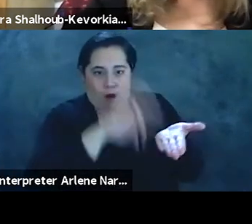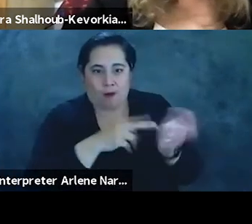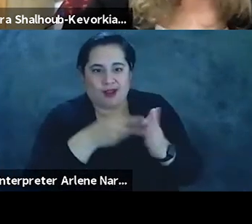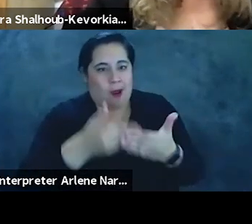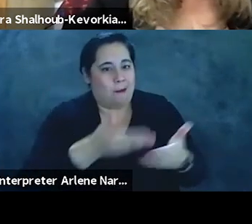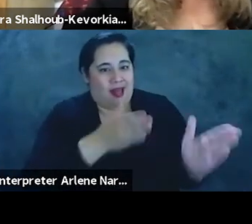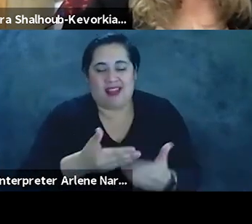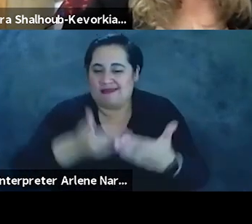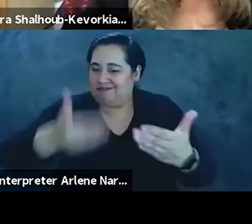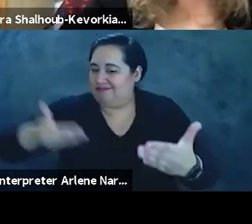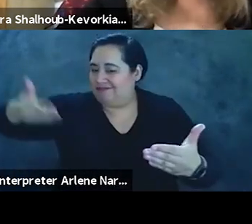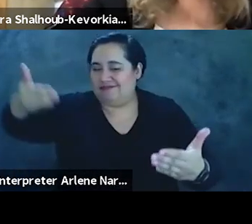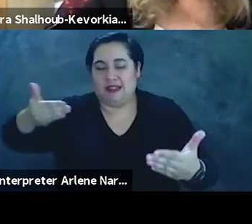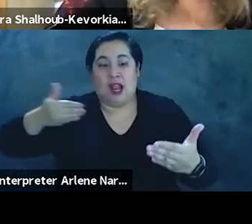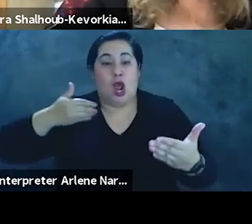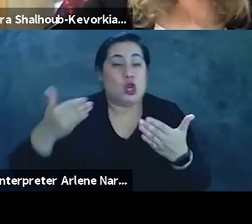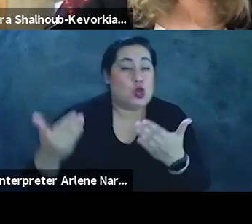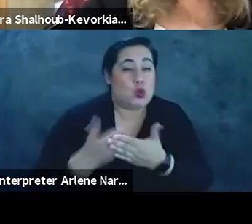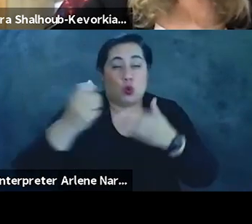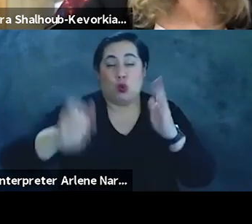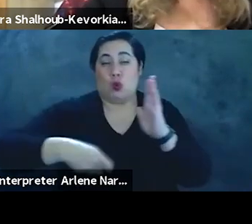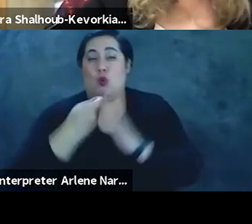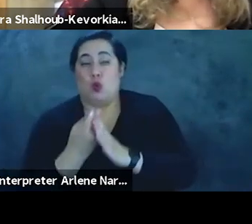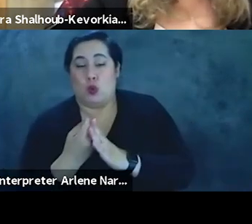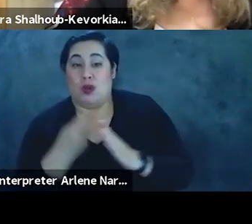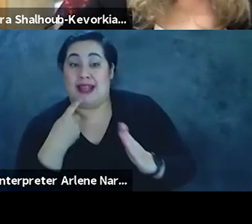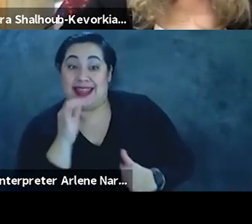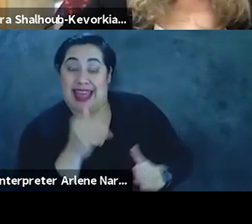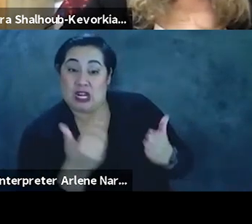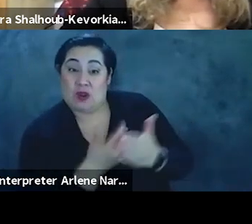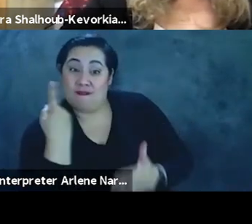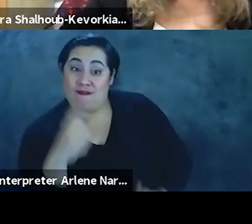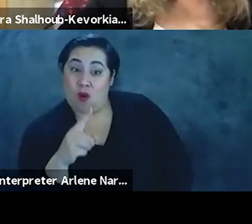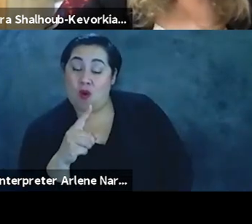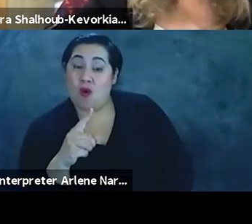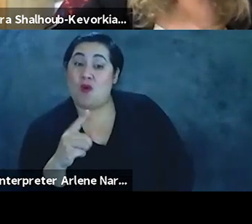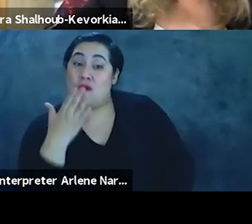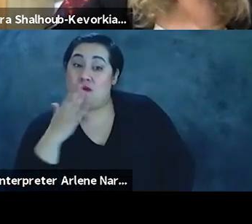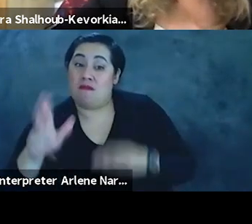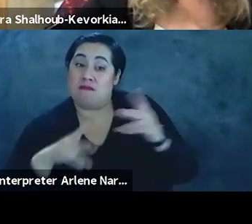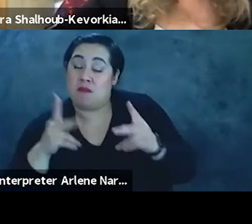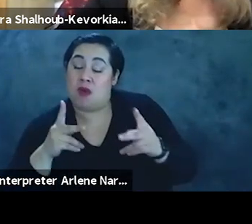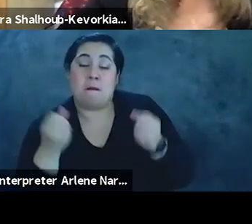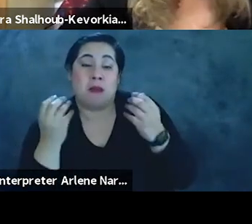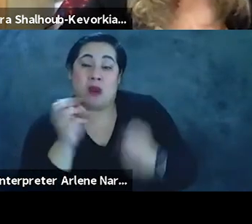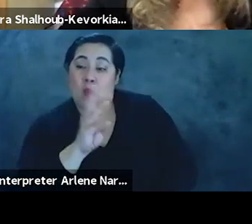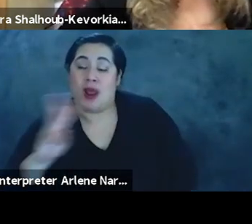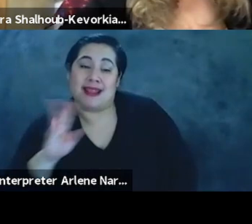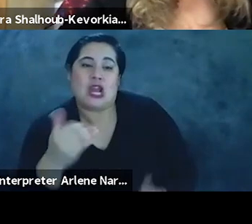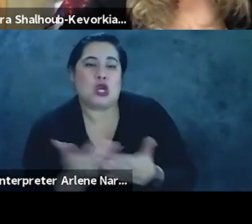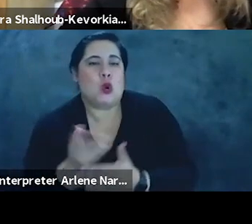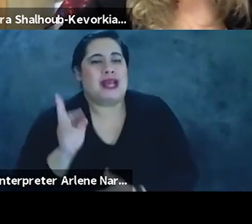-planned. By the turn of the new millenniums, the basic of that new, for Israelis, that is new and many in the West, of that new